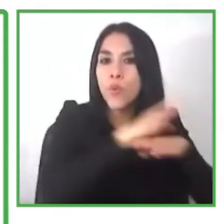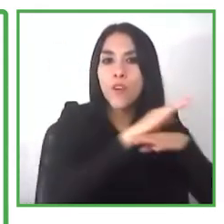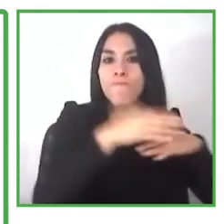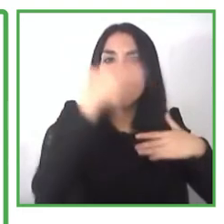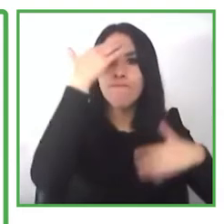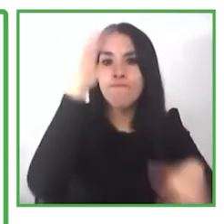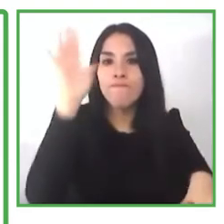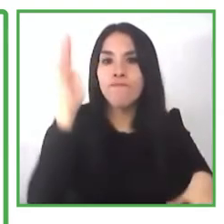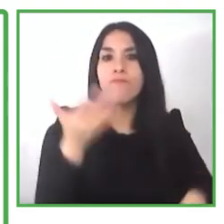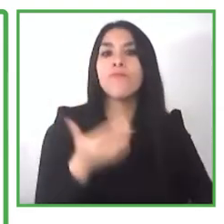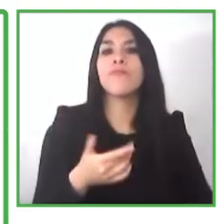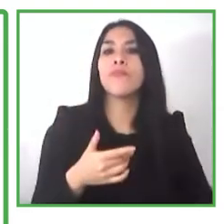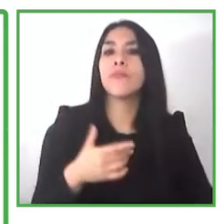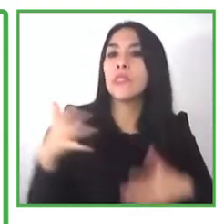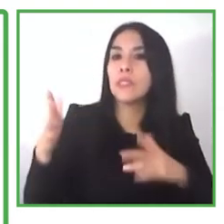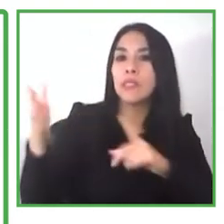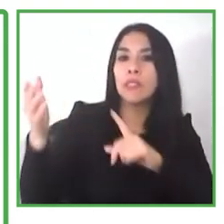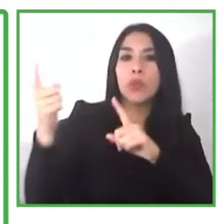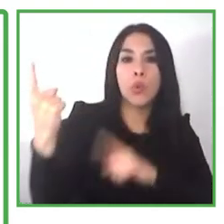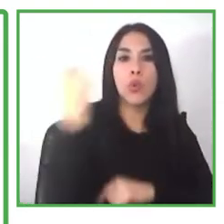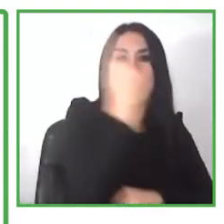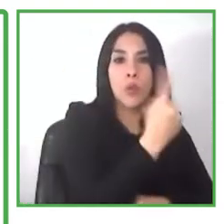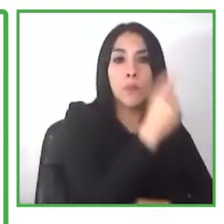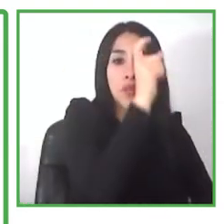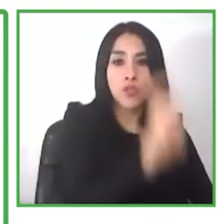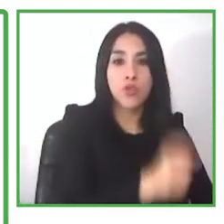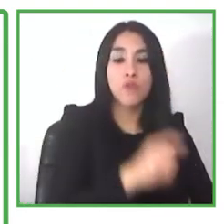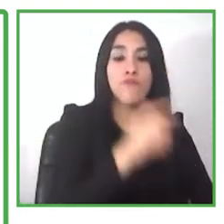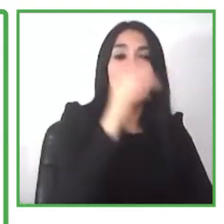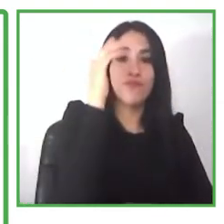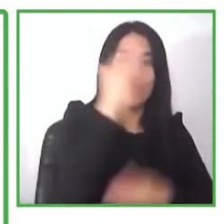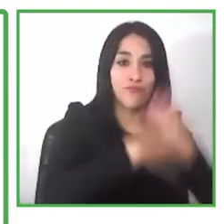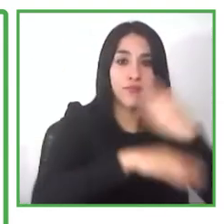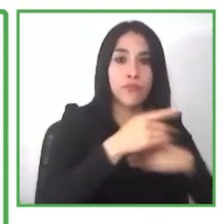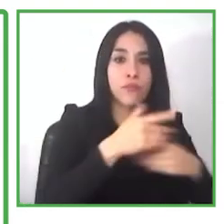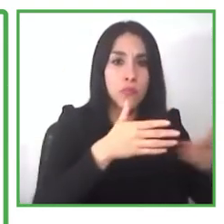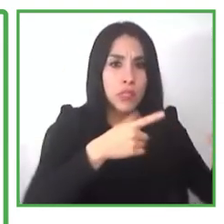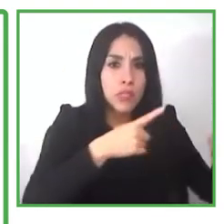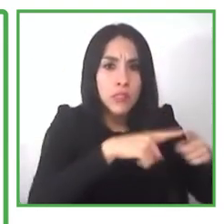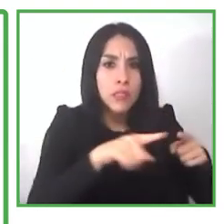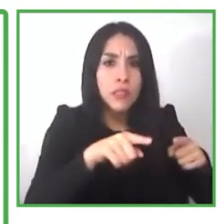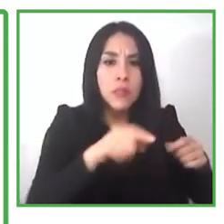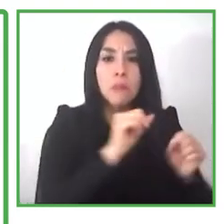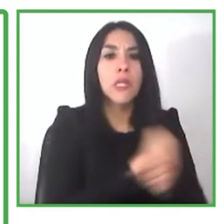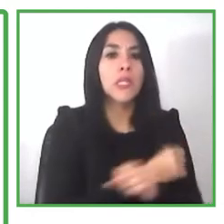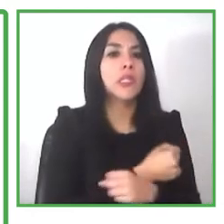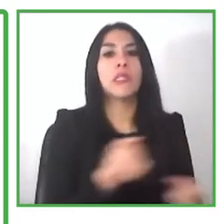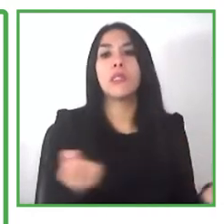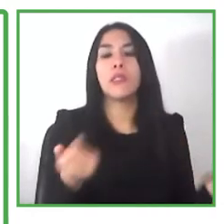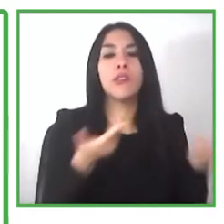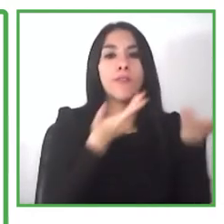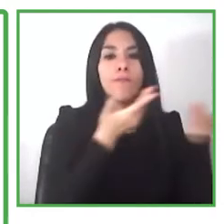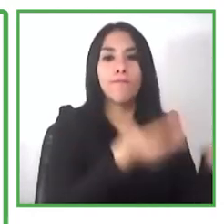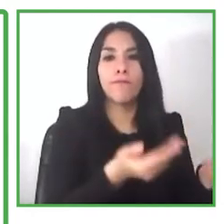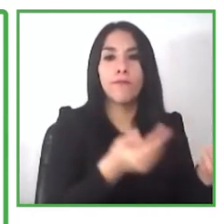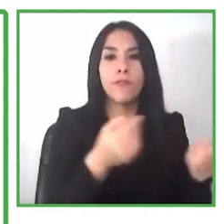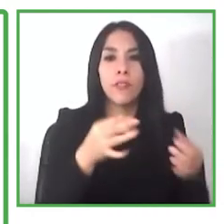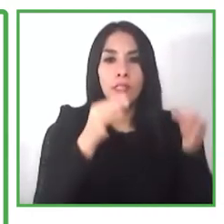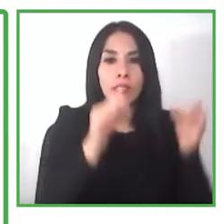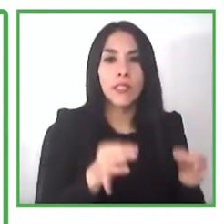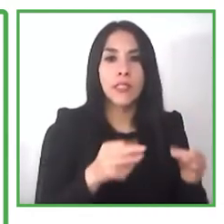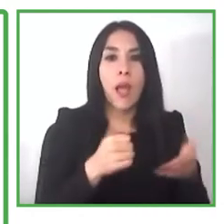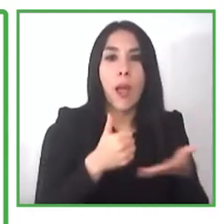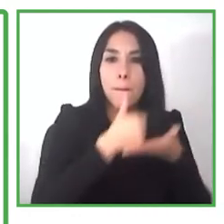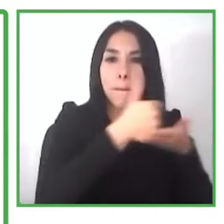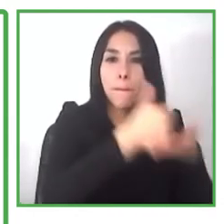the reasonable accommodation in terms of the job coaching that goes to support the young adults to ensure their success so different types of contracts that